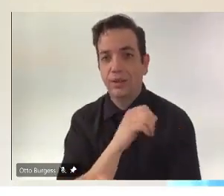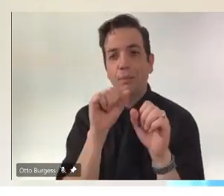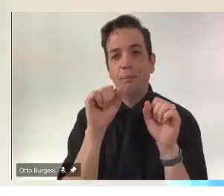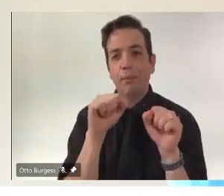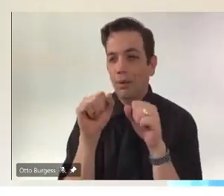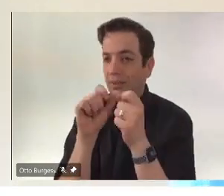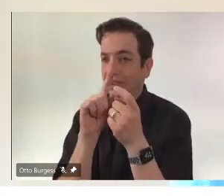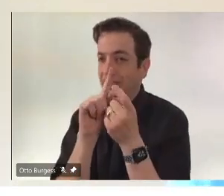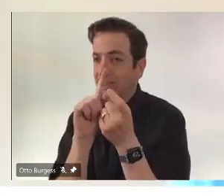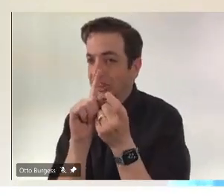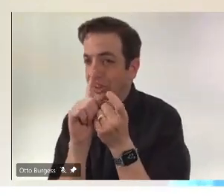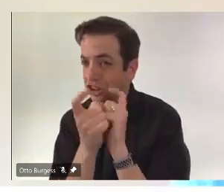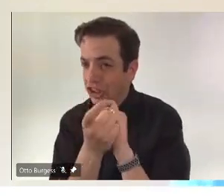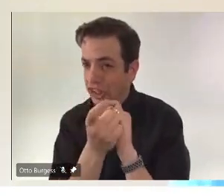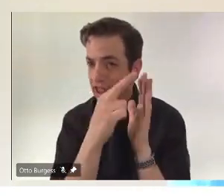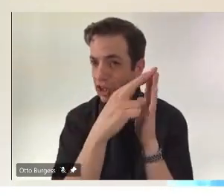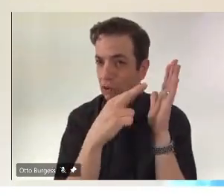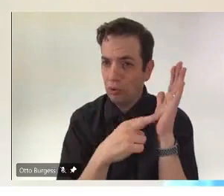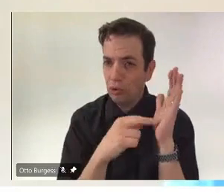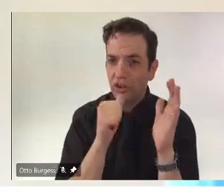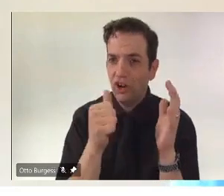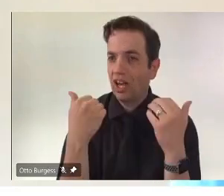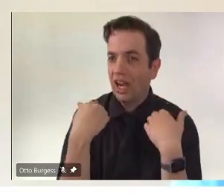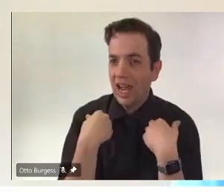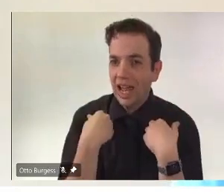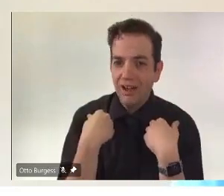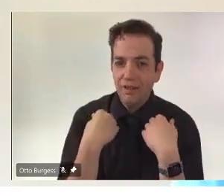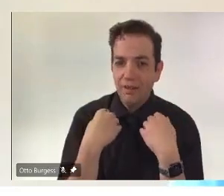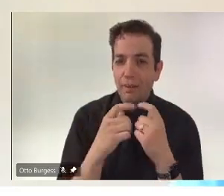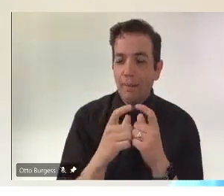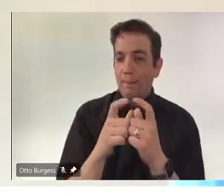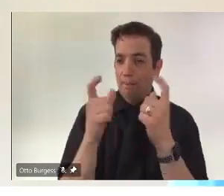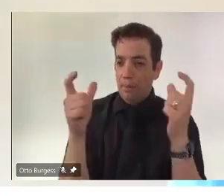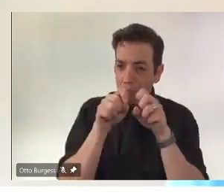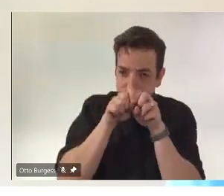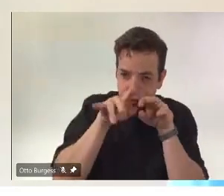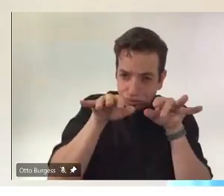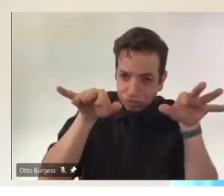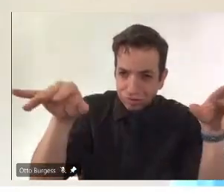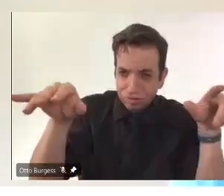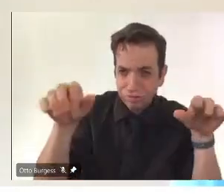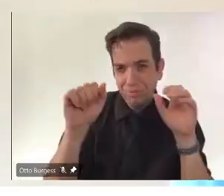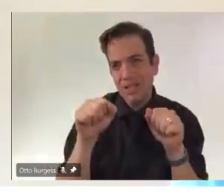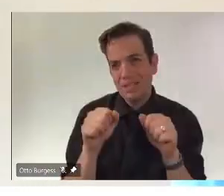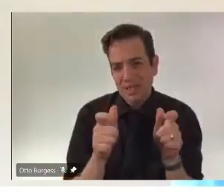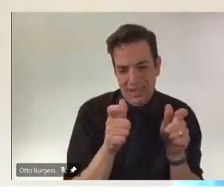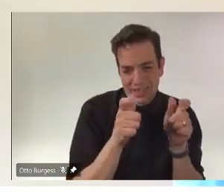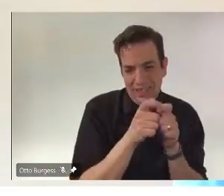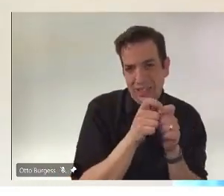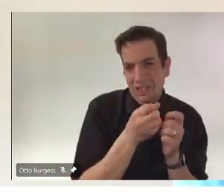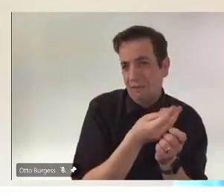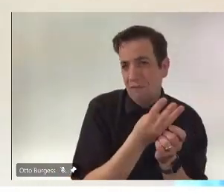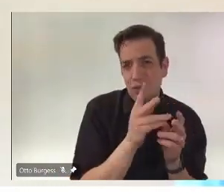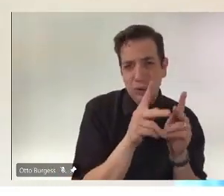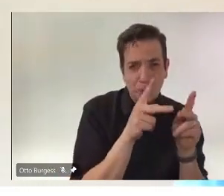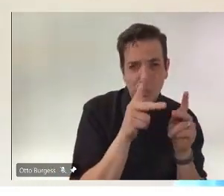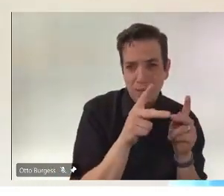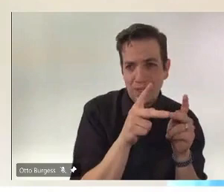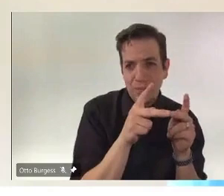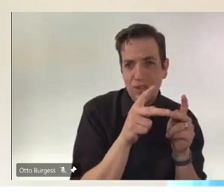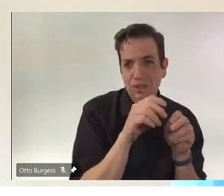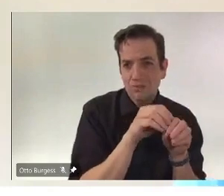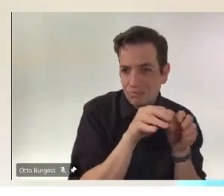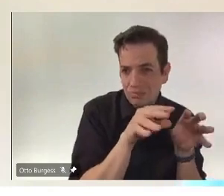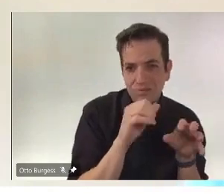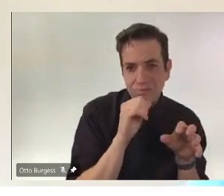spreader events. We may see clusters. But again, you know, it depends on all of us doing a bit to get vaccinated. The higher our vaccine uptake,